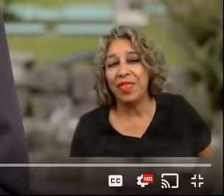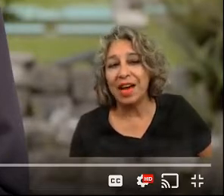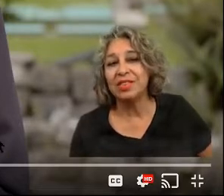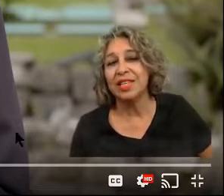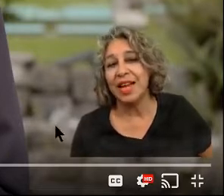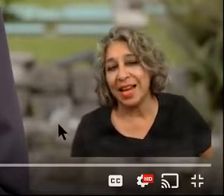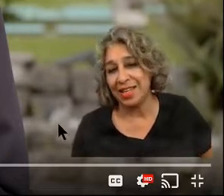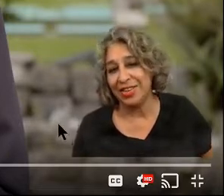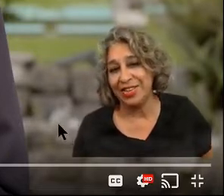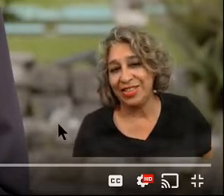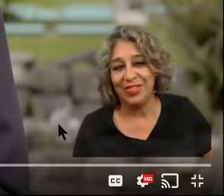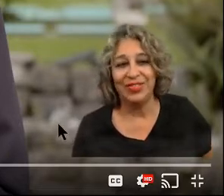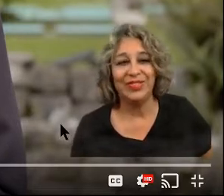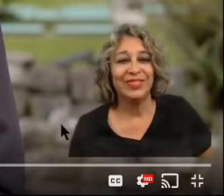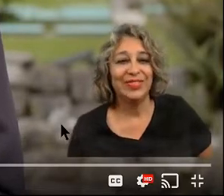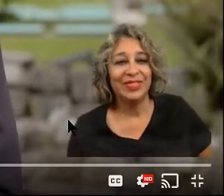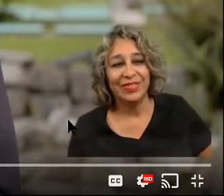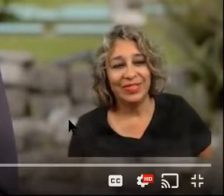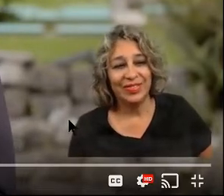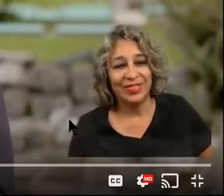000 hectares